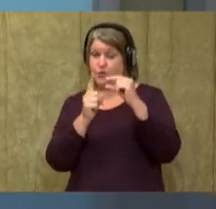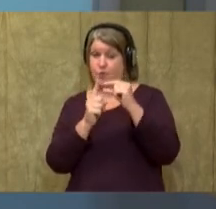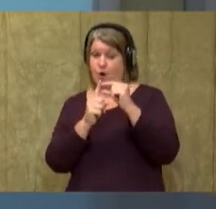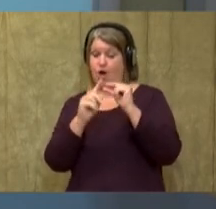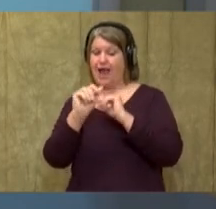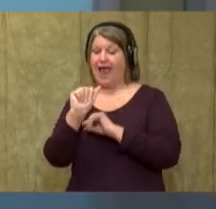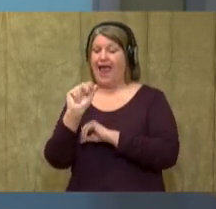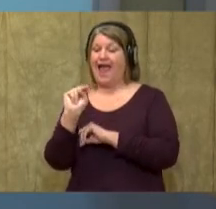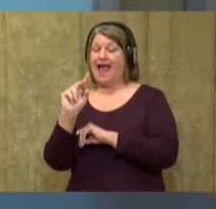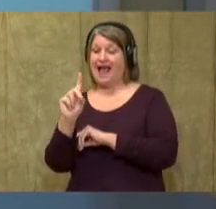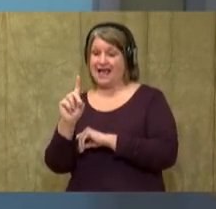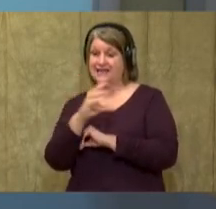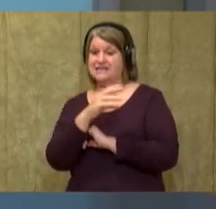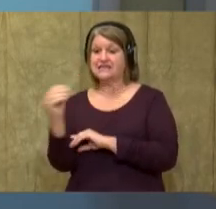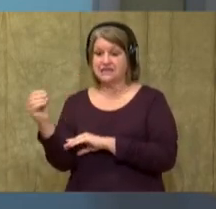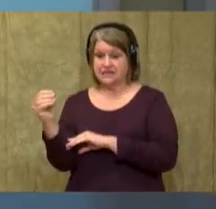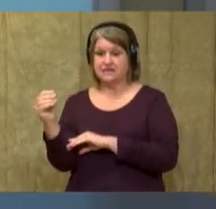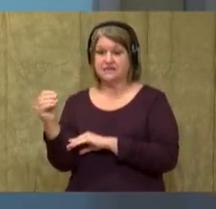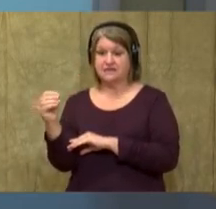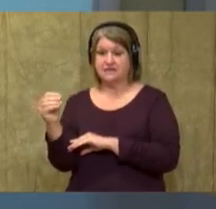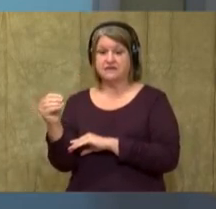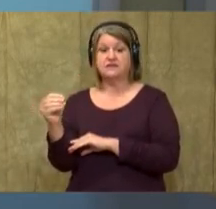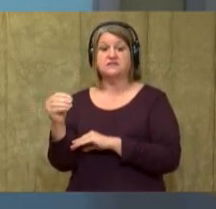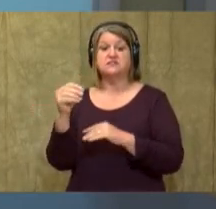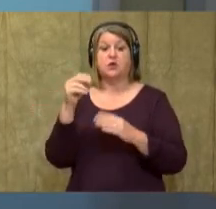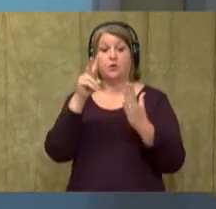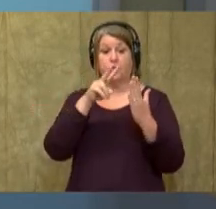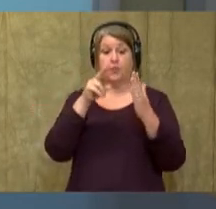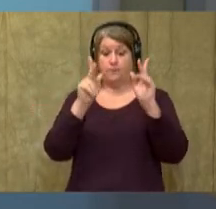understand that this is a way that they are the same.